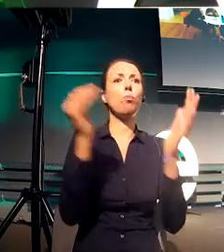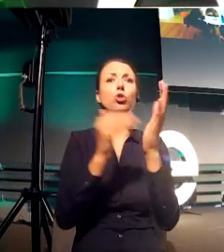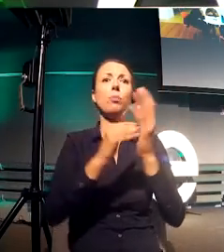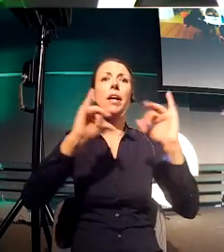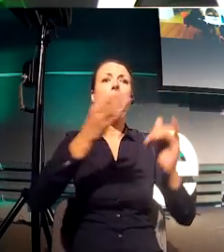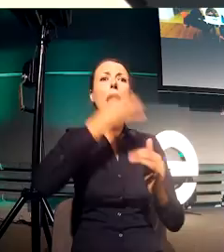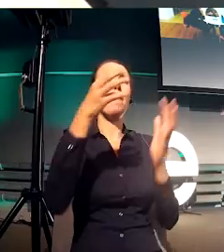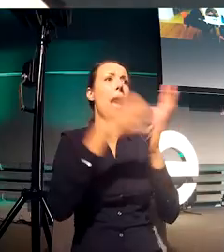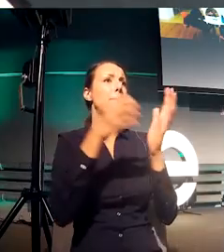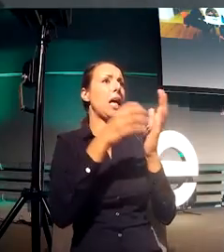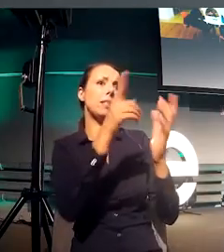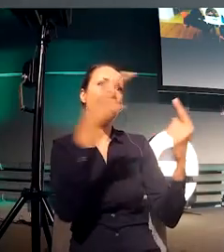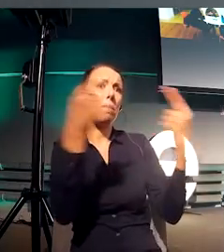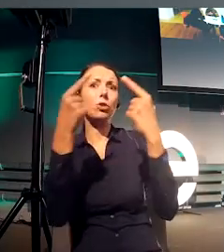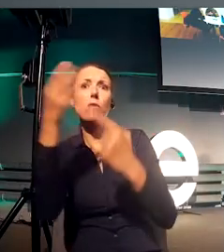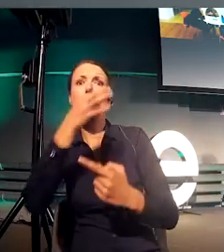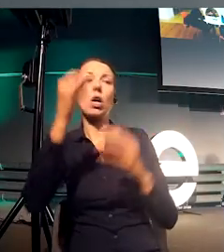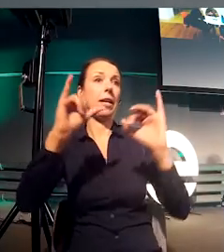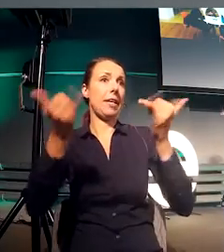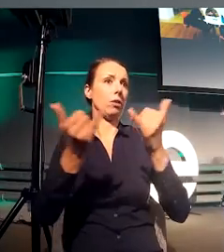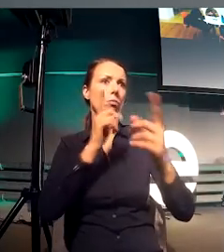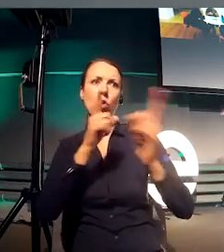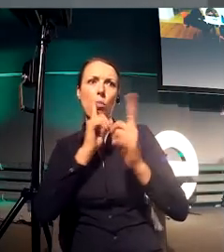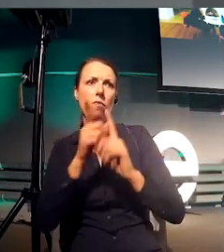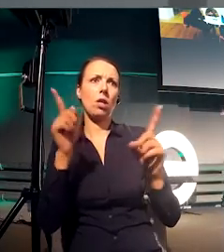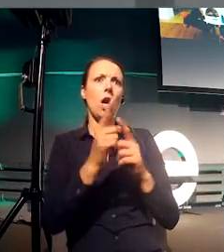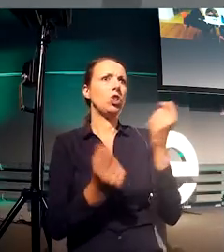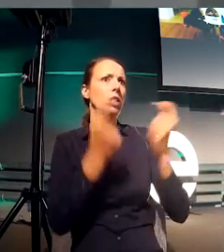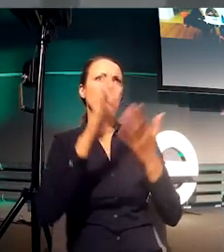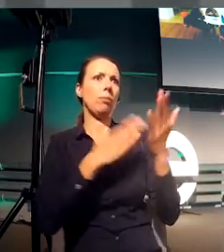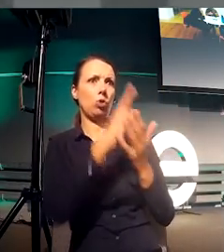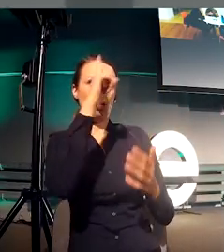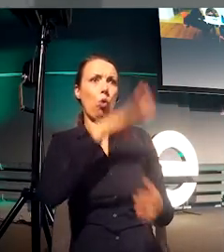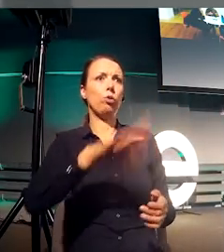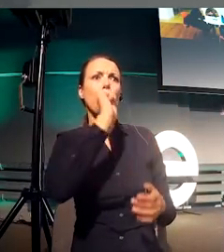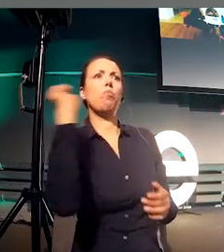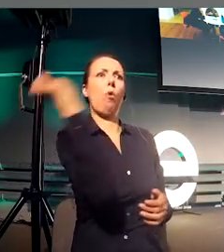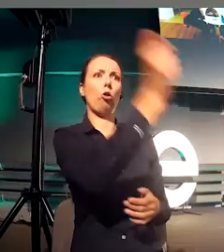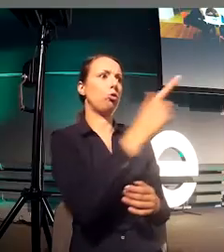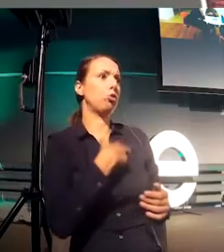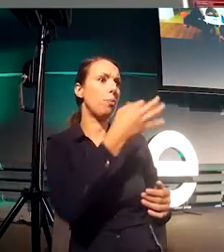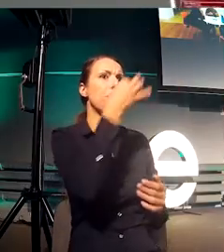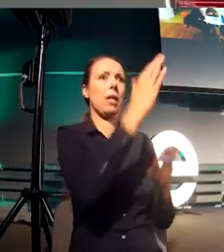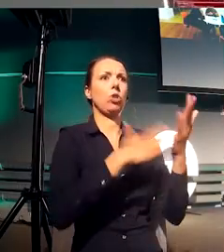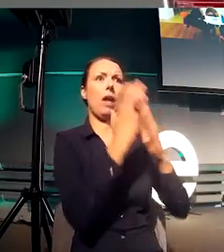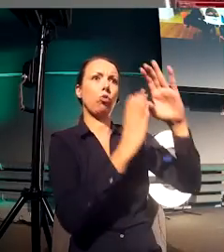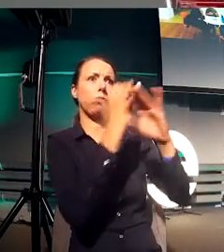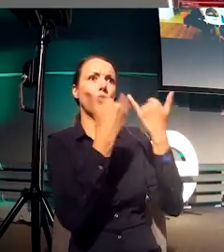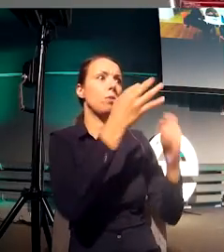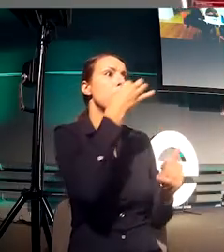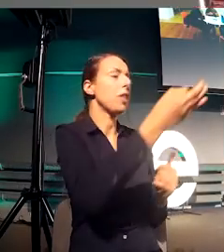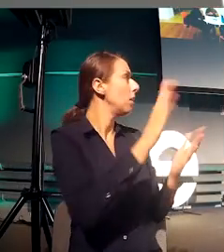and we talk to people, and we ask them different things. Here, you can see Batman on the bus here talking with one of our users.